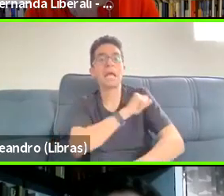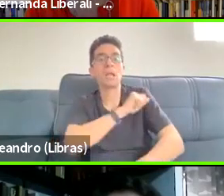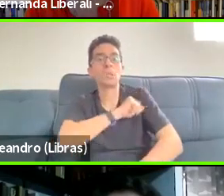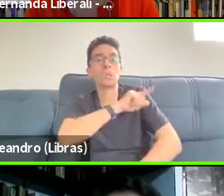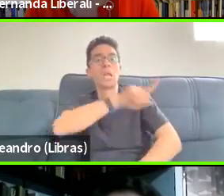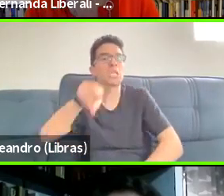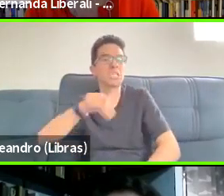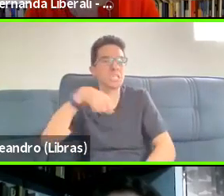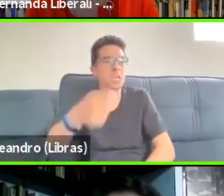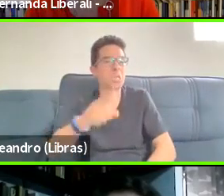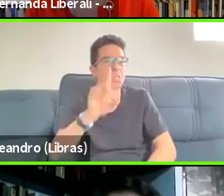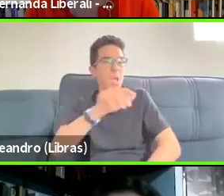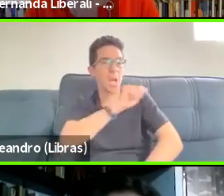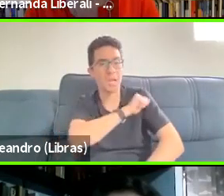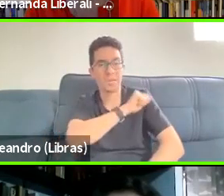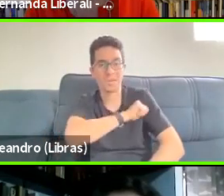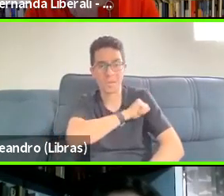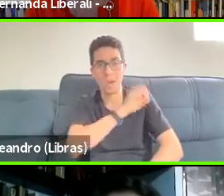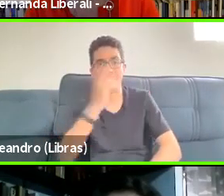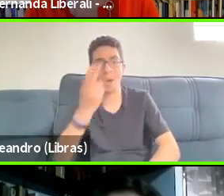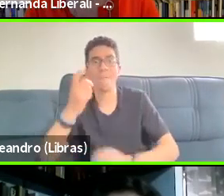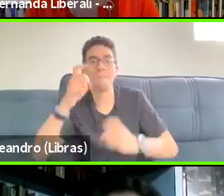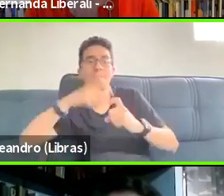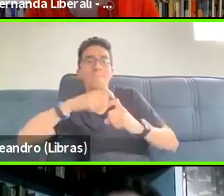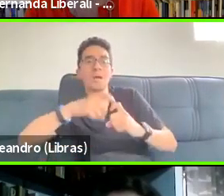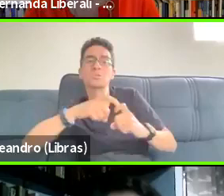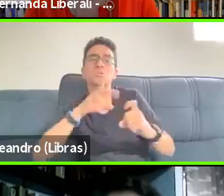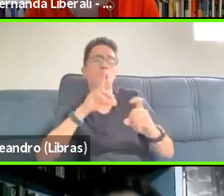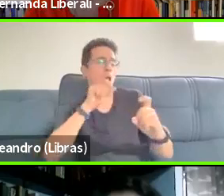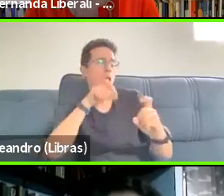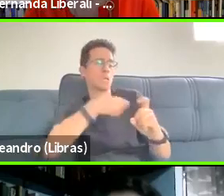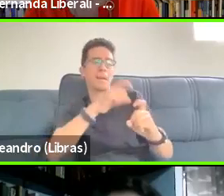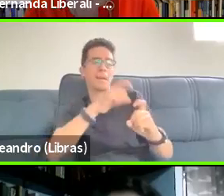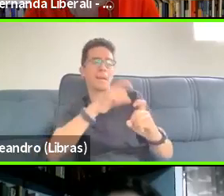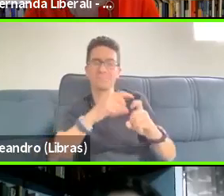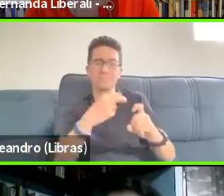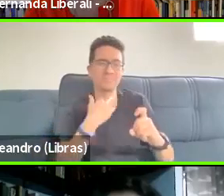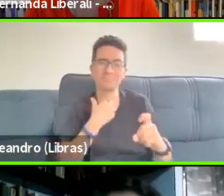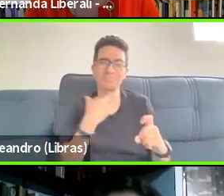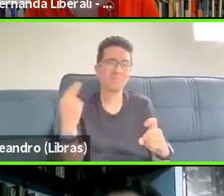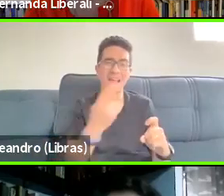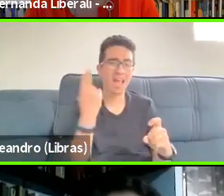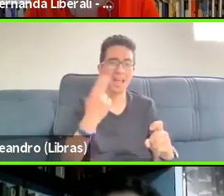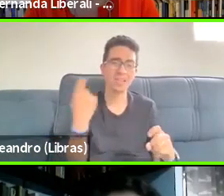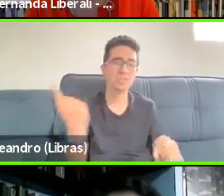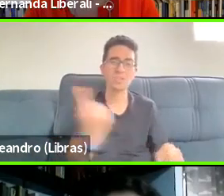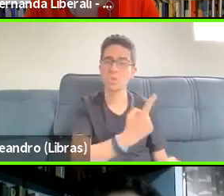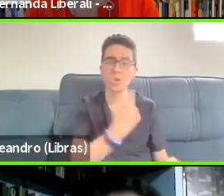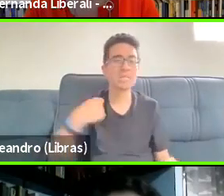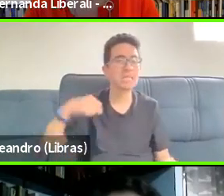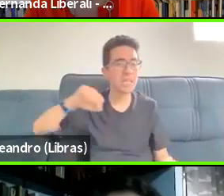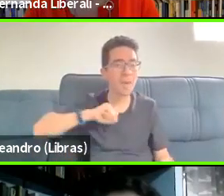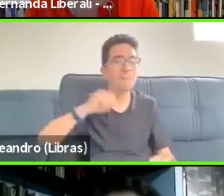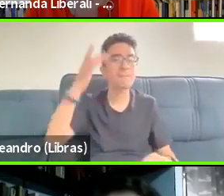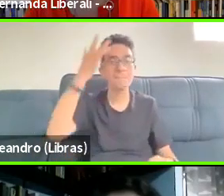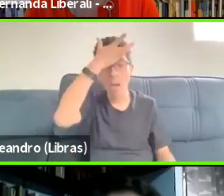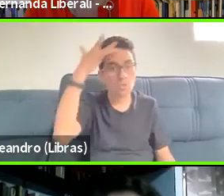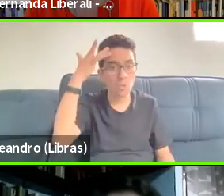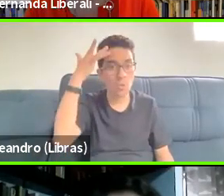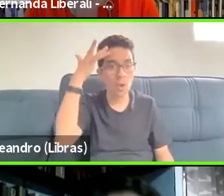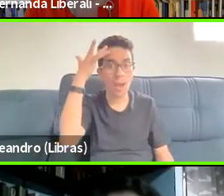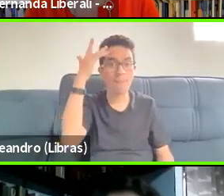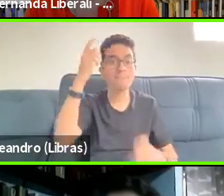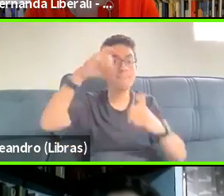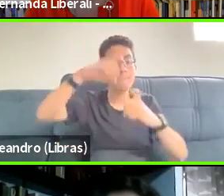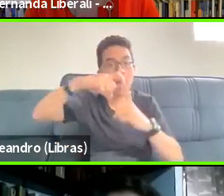You can't do that. That's not humanly possible. Um, so you have to take all of that into, into account